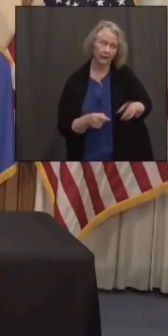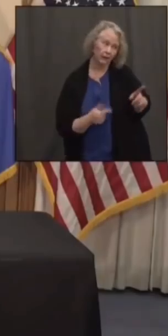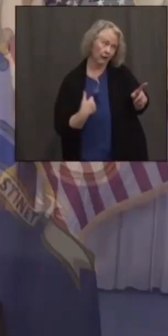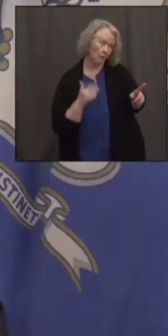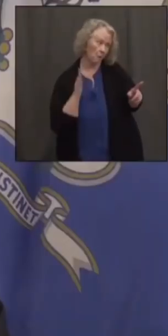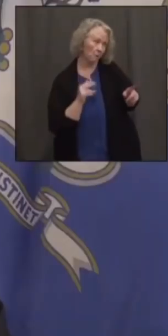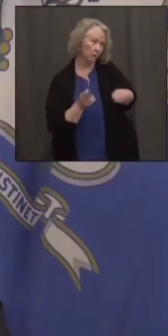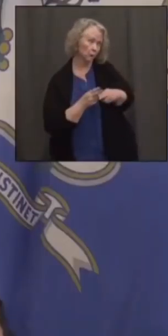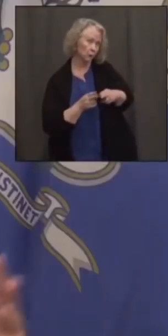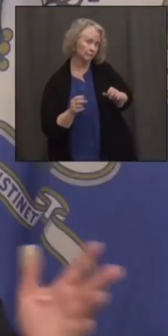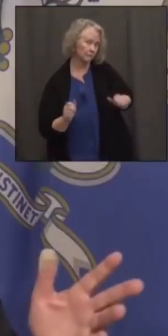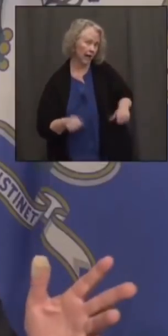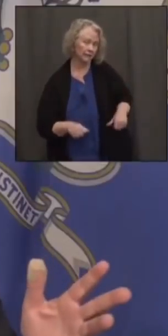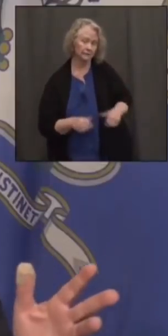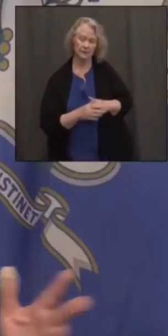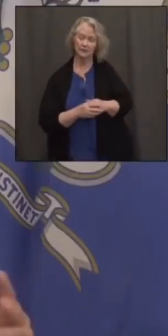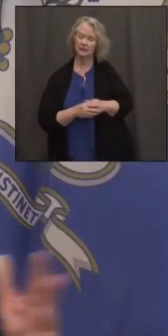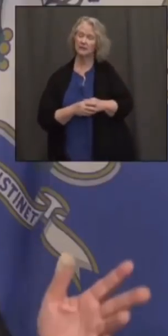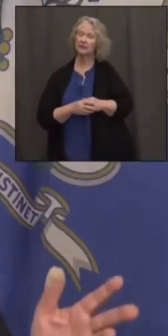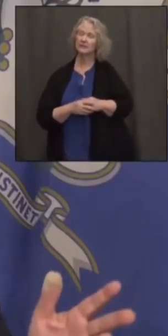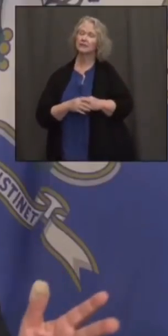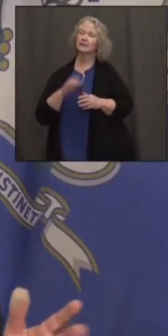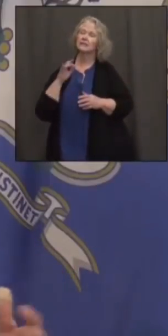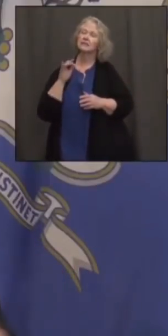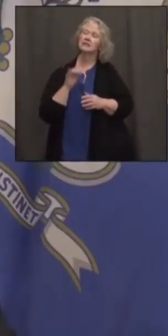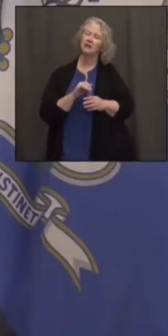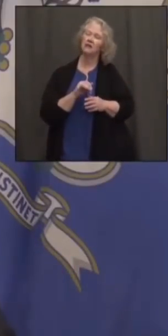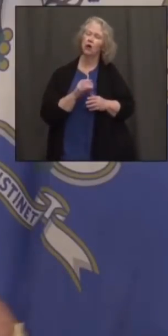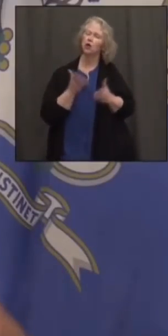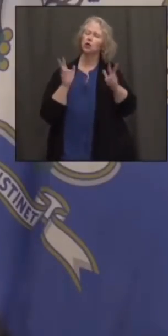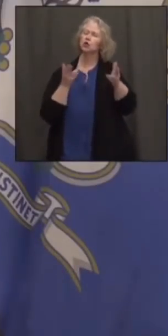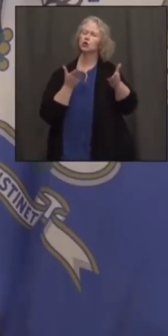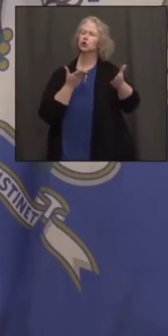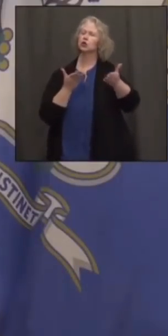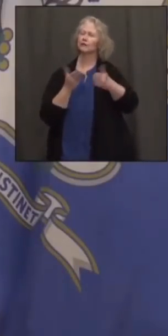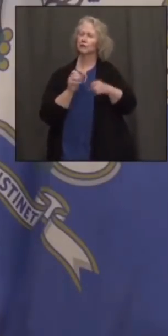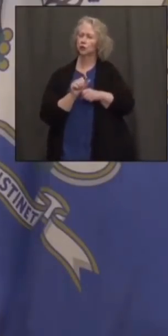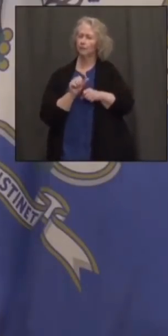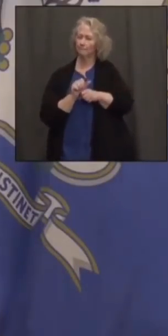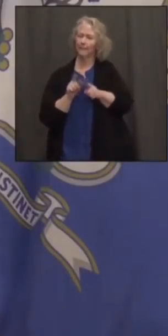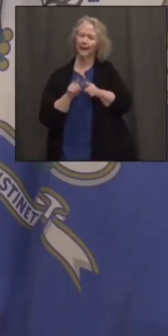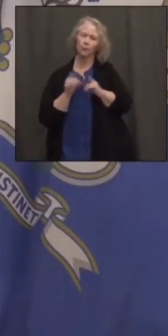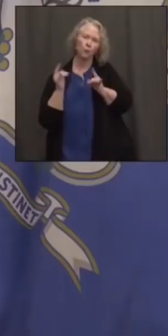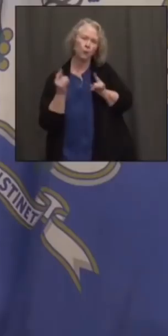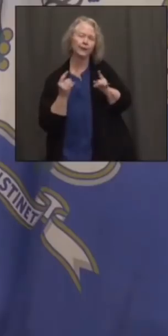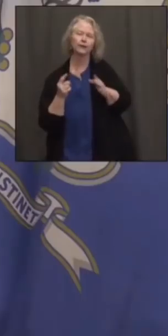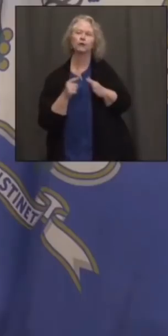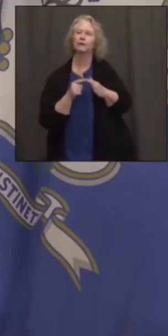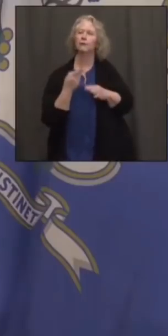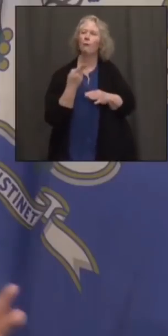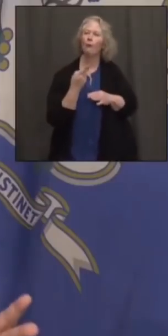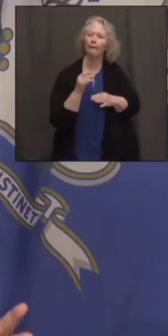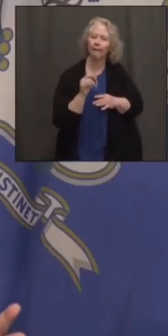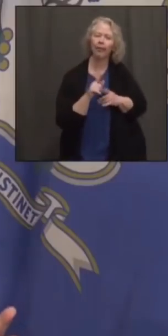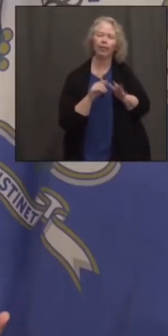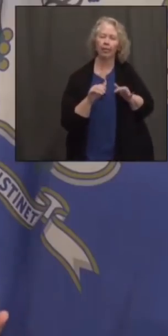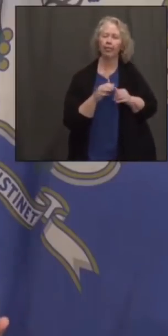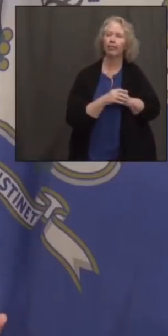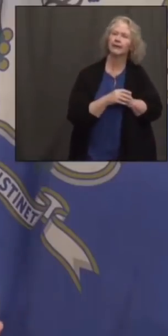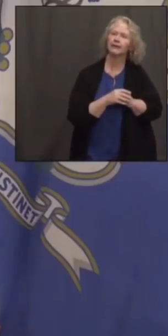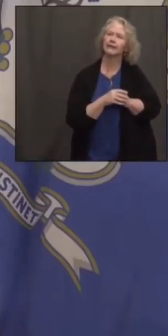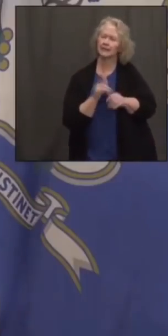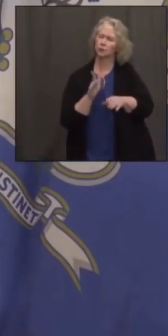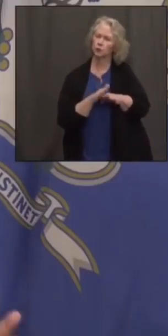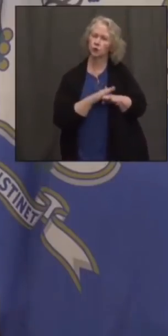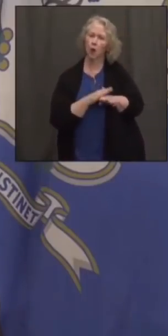As soon as possible. Look, the service economy came back a little more slowly. People didn't feel really comfortable. I think they feel pretty comfortable